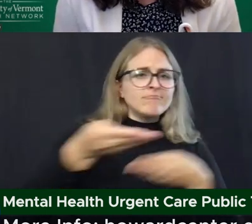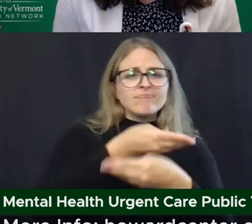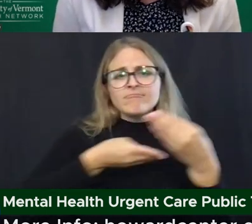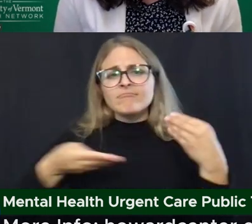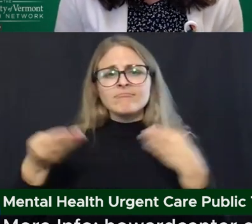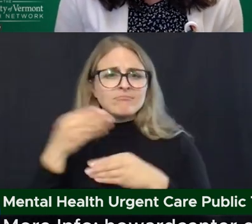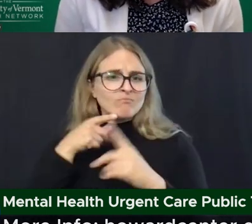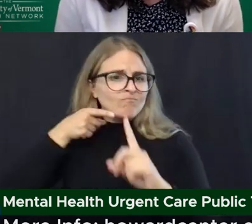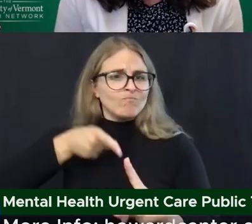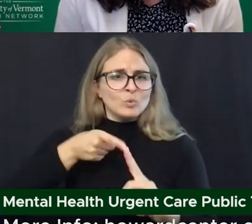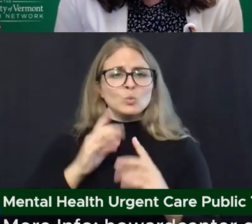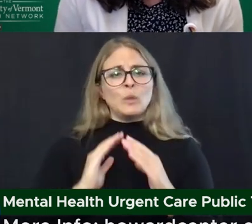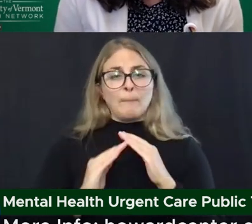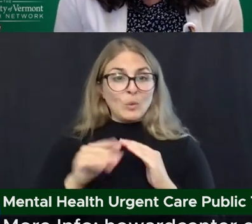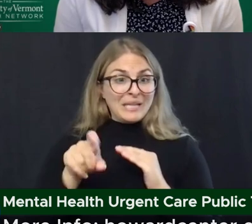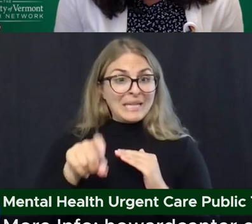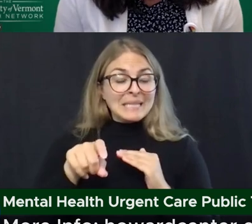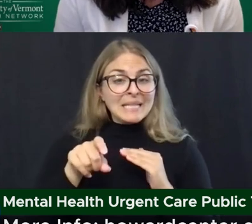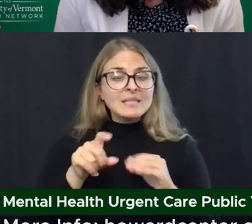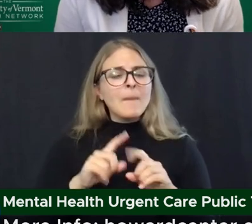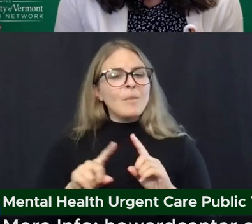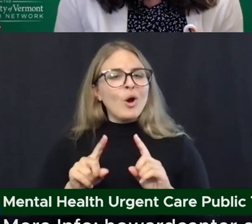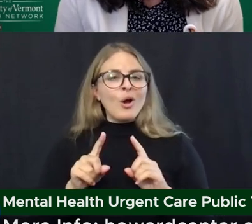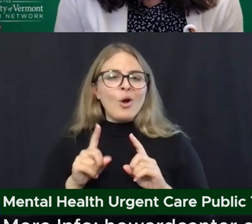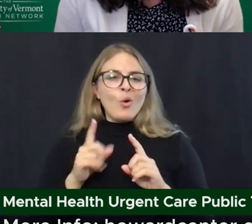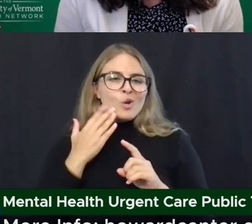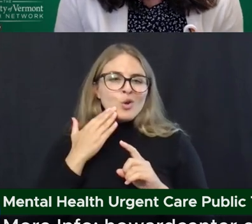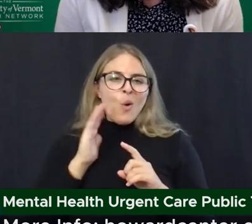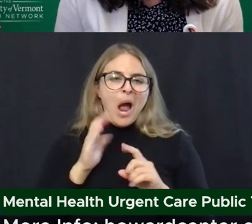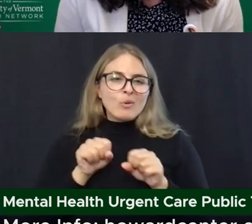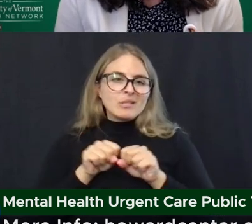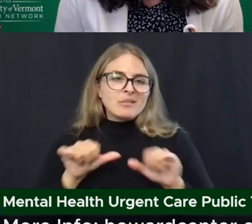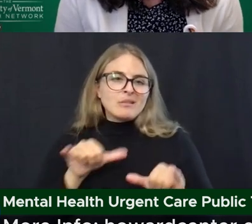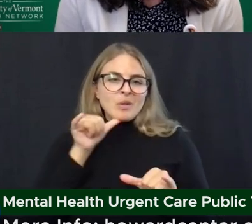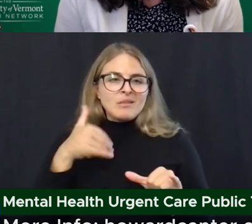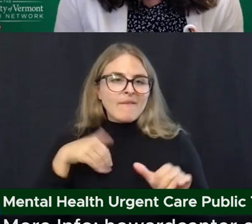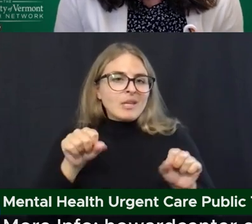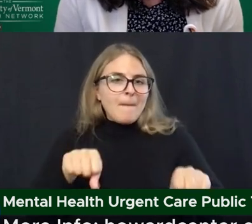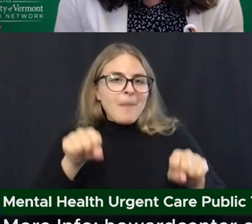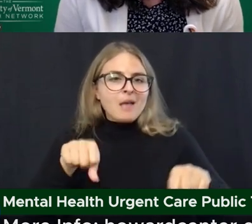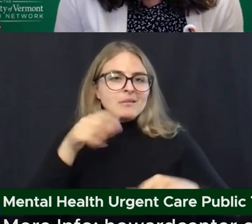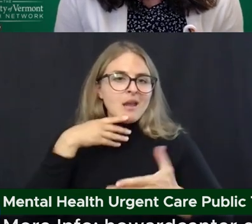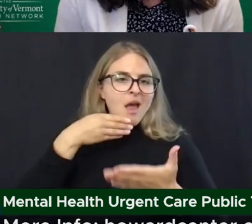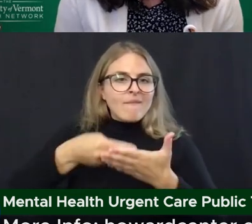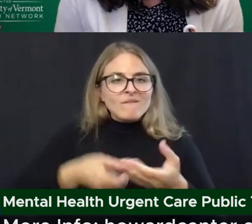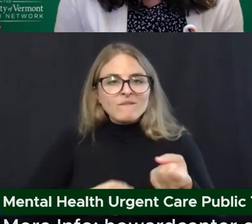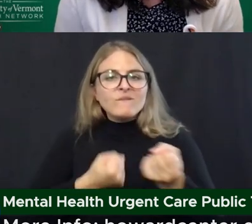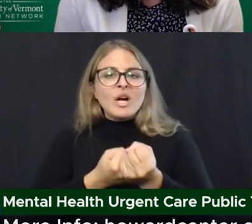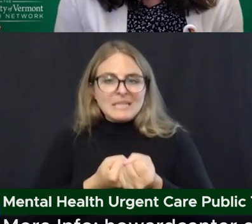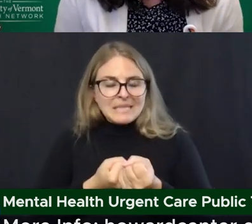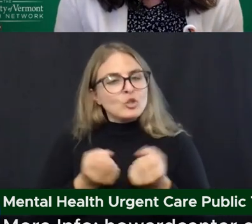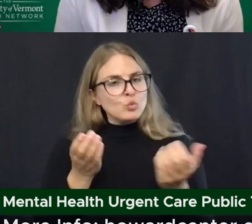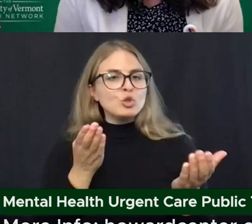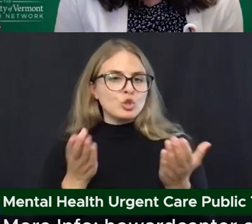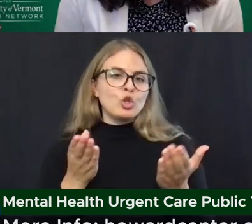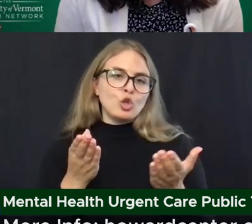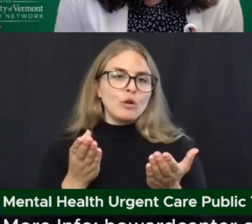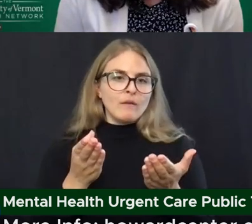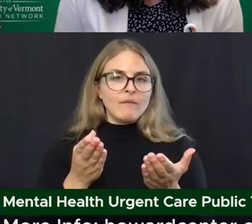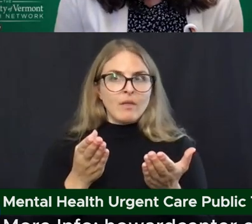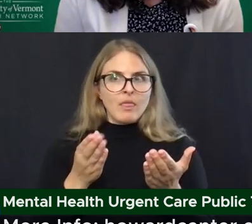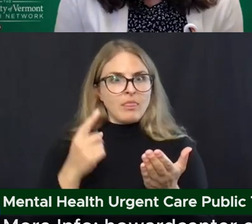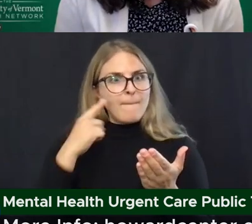needs. But we all know that our system lacks the capacity and funding to serve the actual level of mental health needs